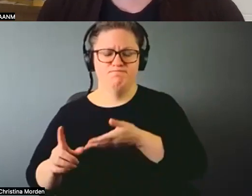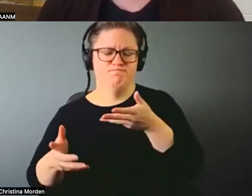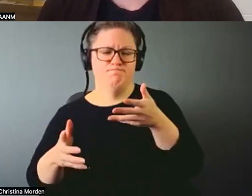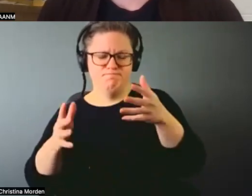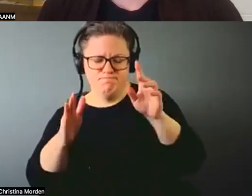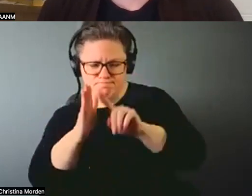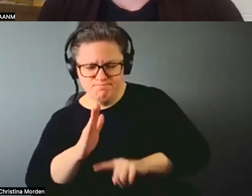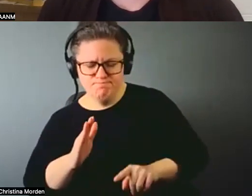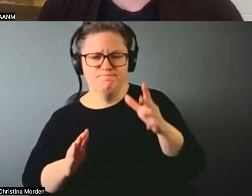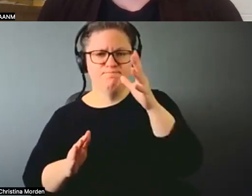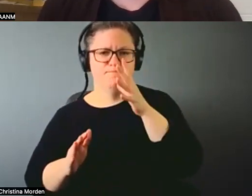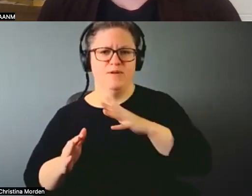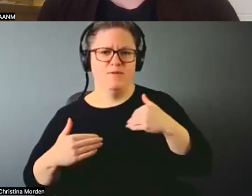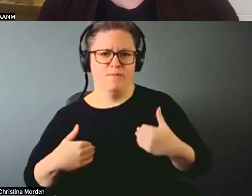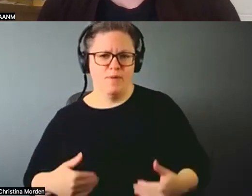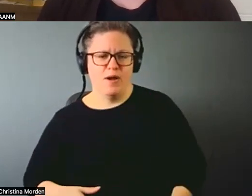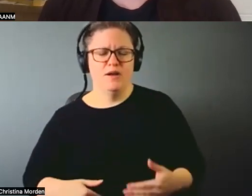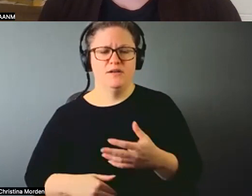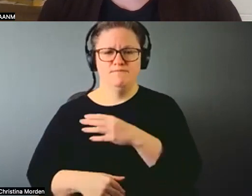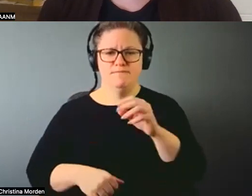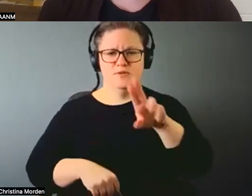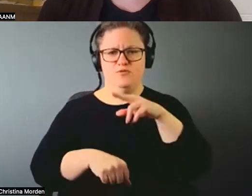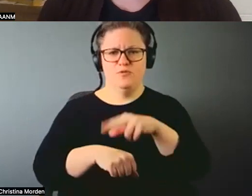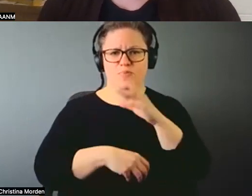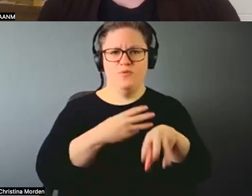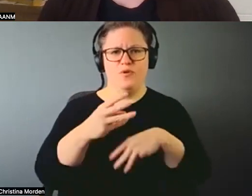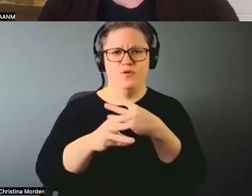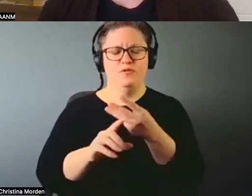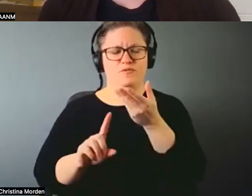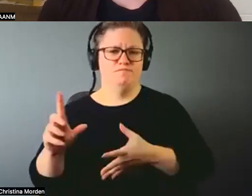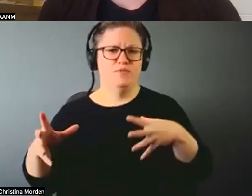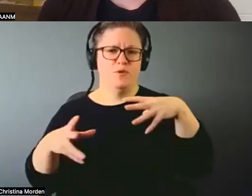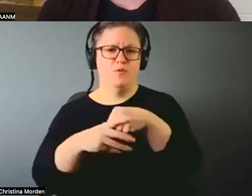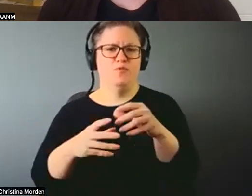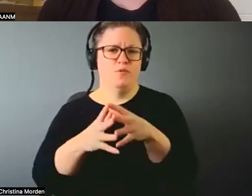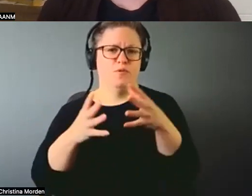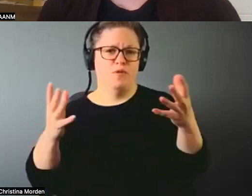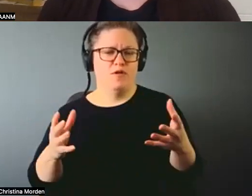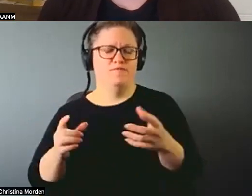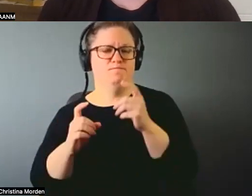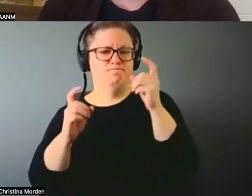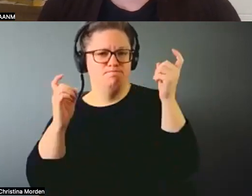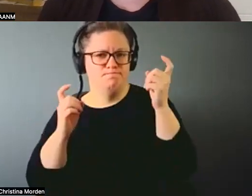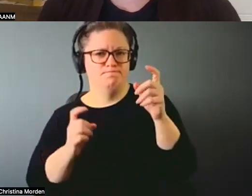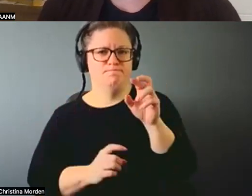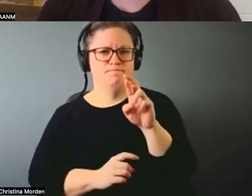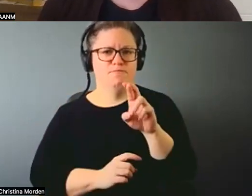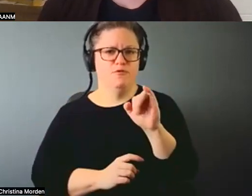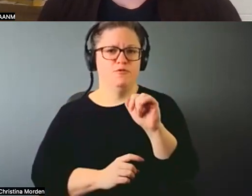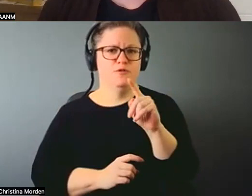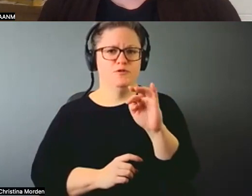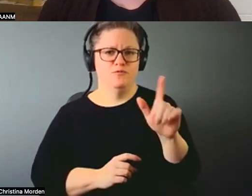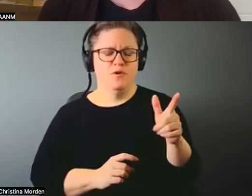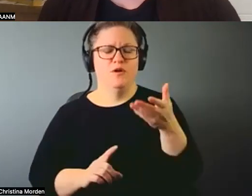This is also evident through the inclusion of ritual in her work, drawing on her lifelong connection to the primordial mother